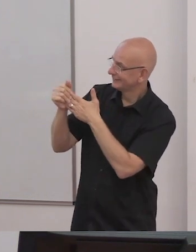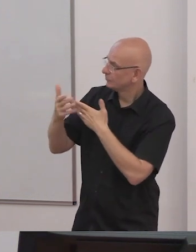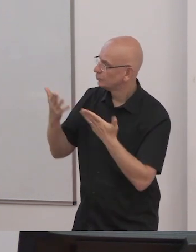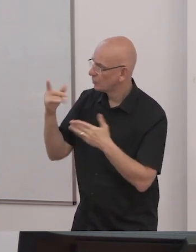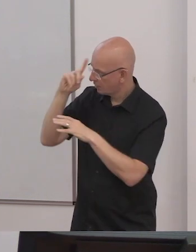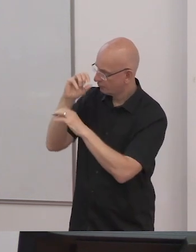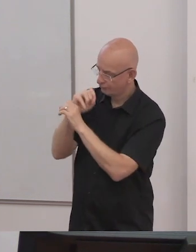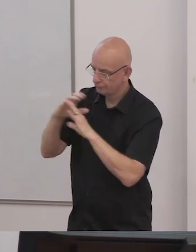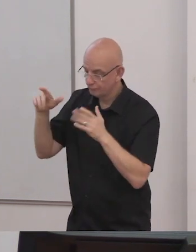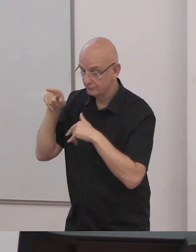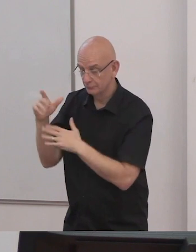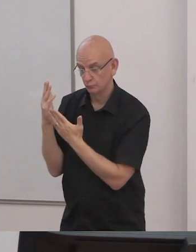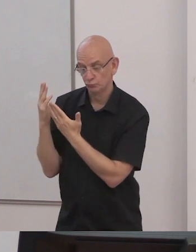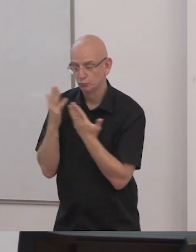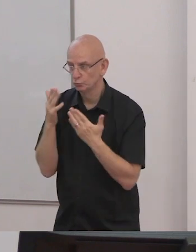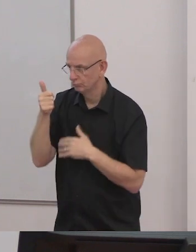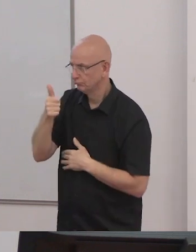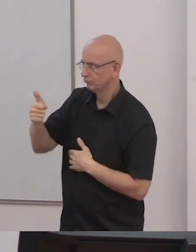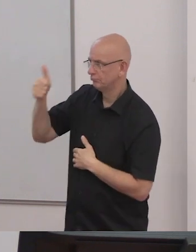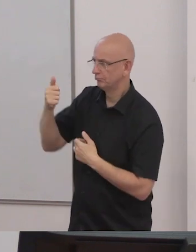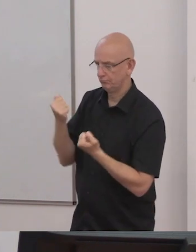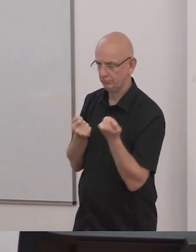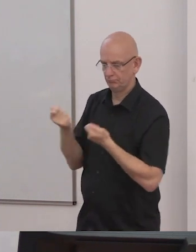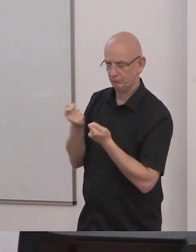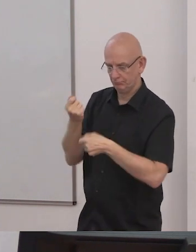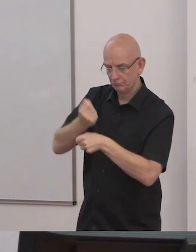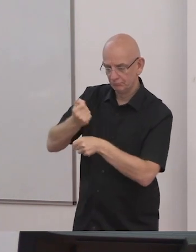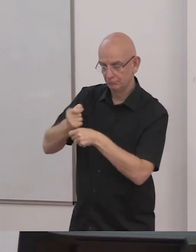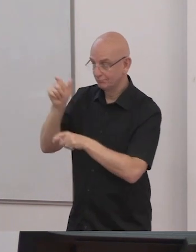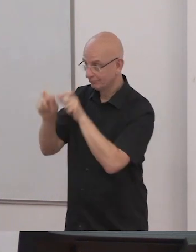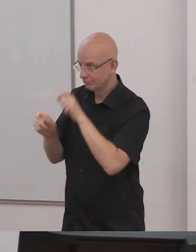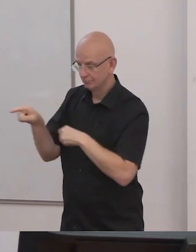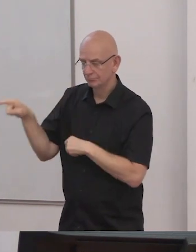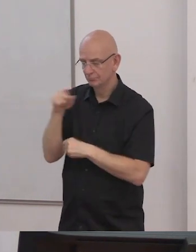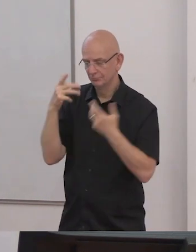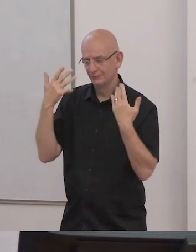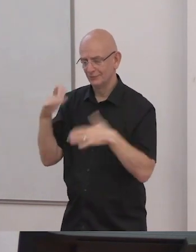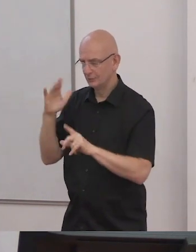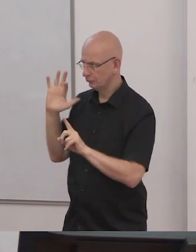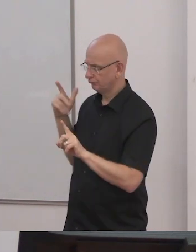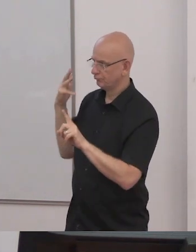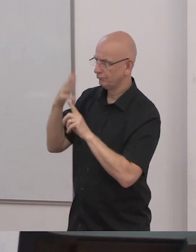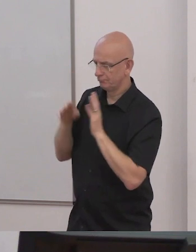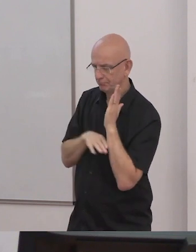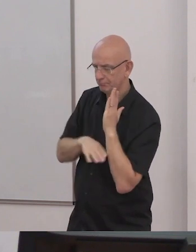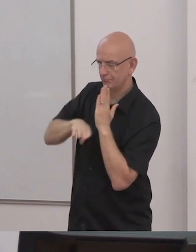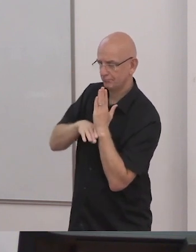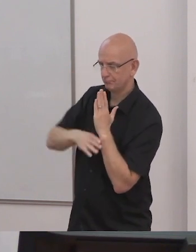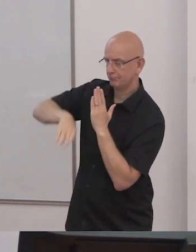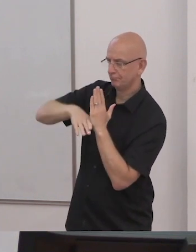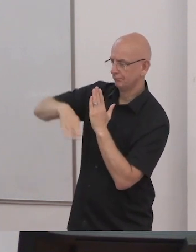positions in part on the basis of their skills and leadership in inclusion